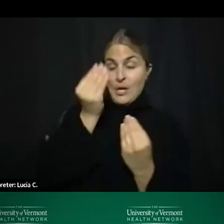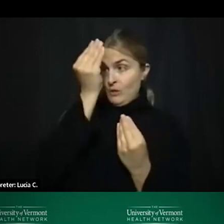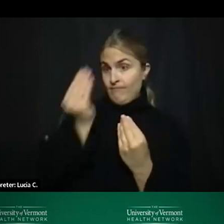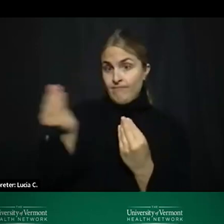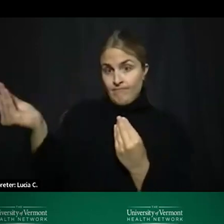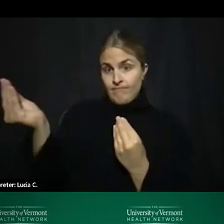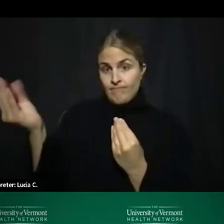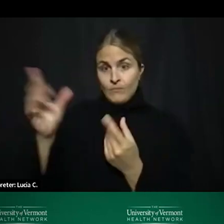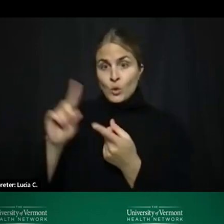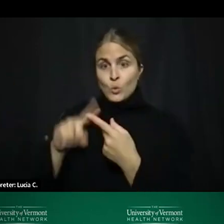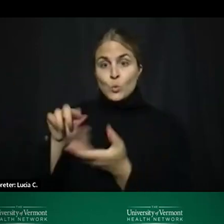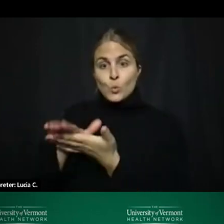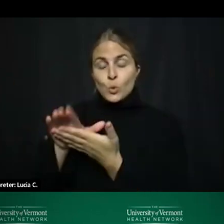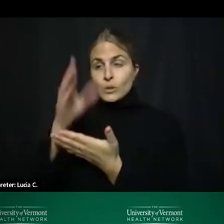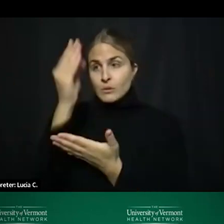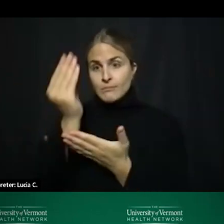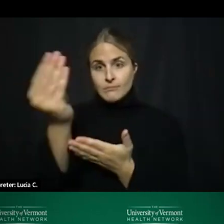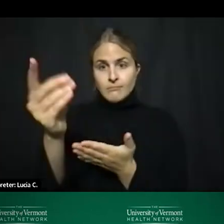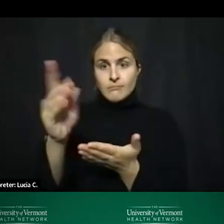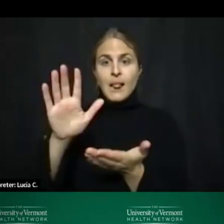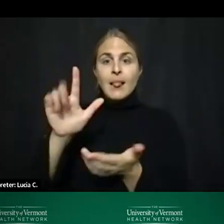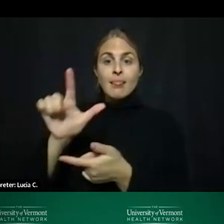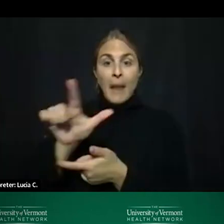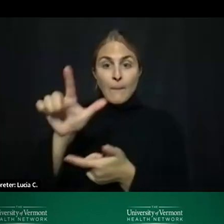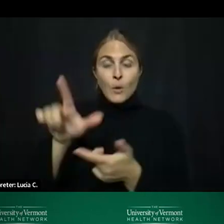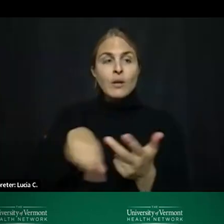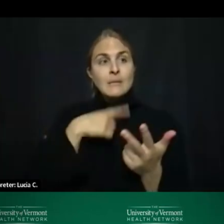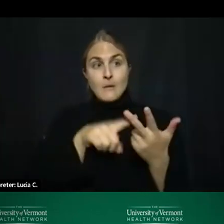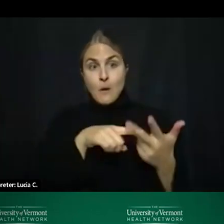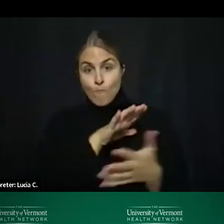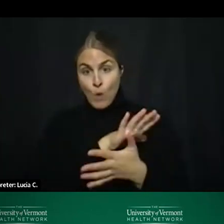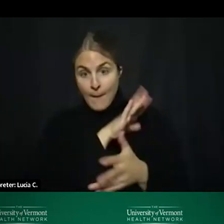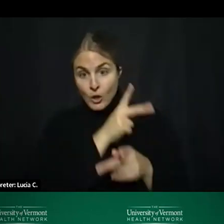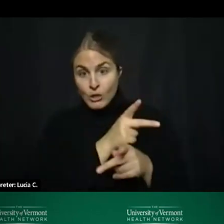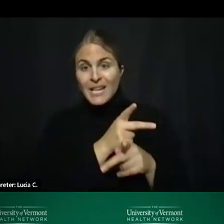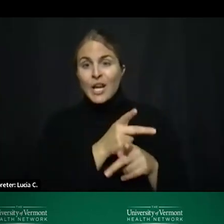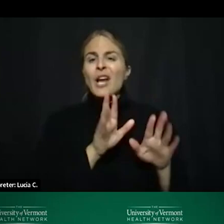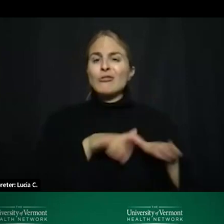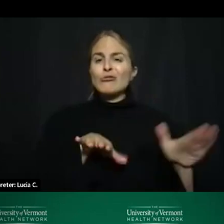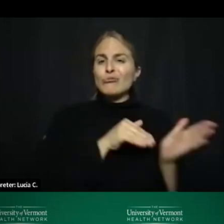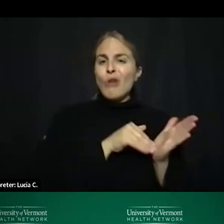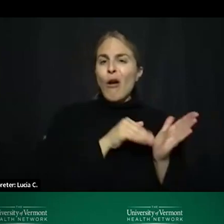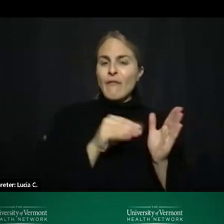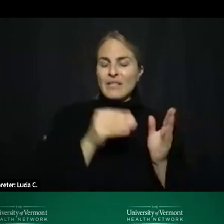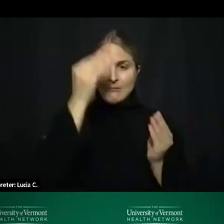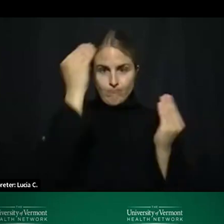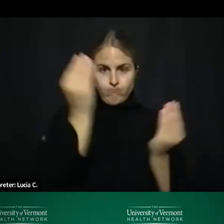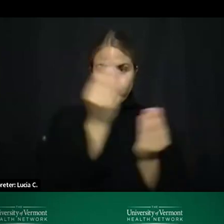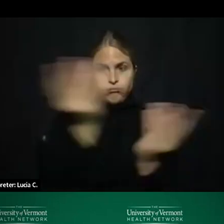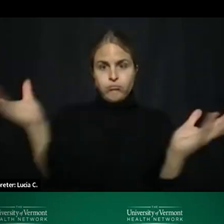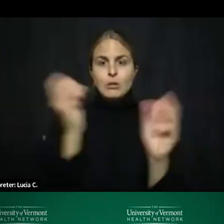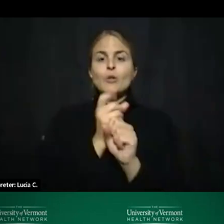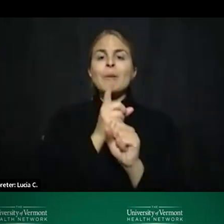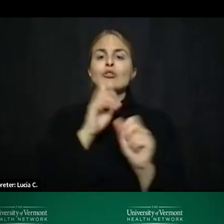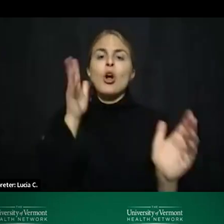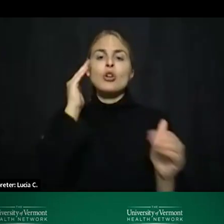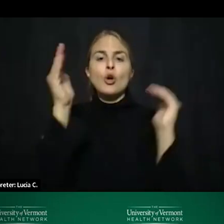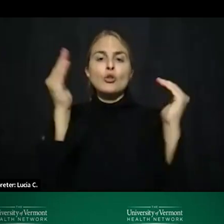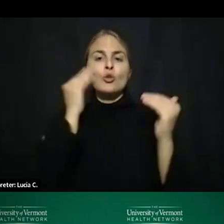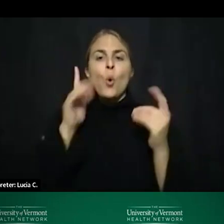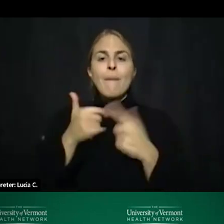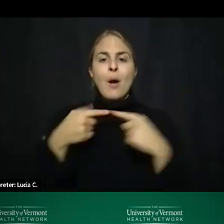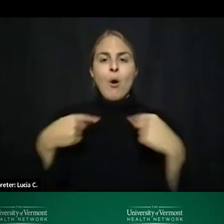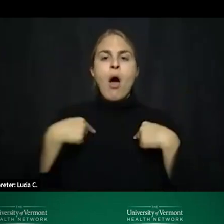schools but also to libraries and primary care and pediatric offices so that adults have the information